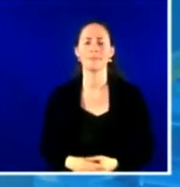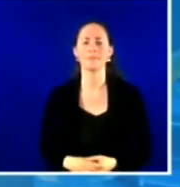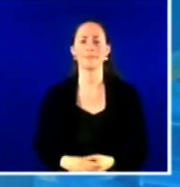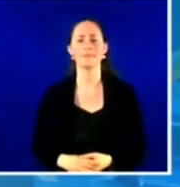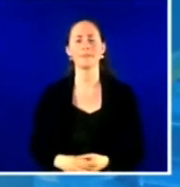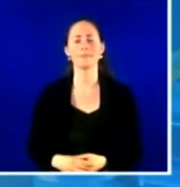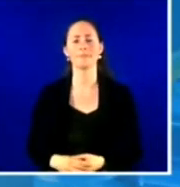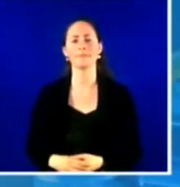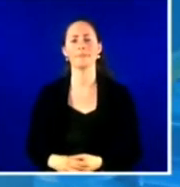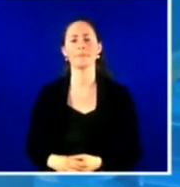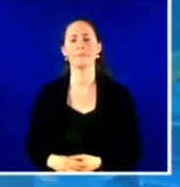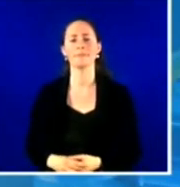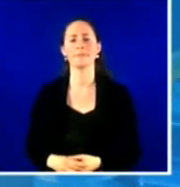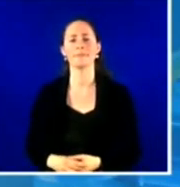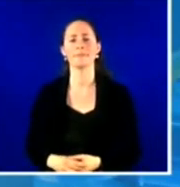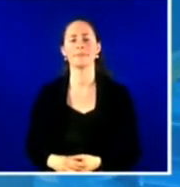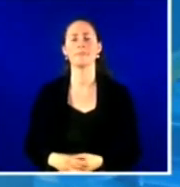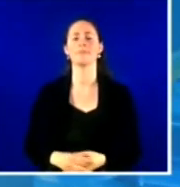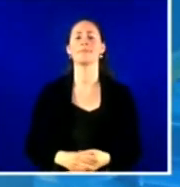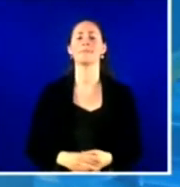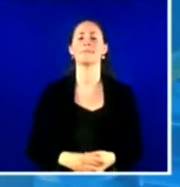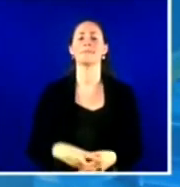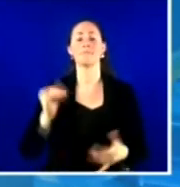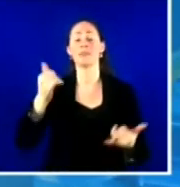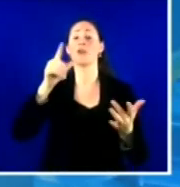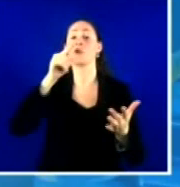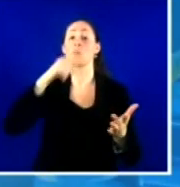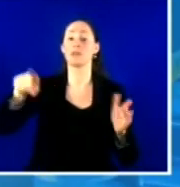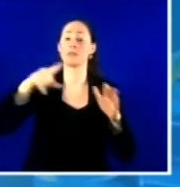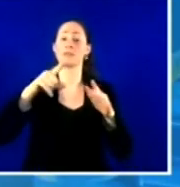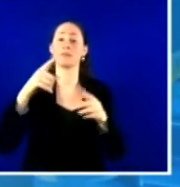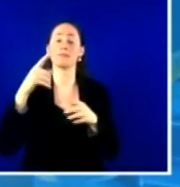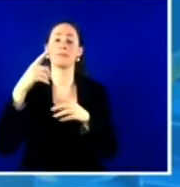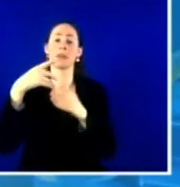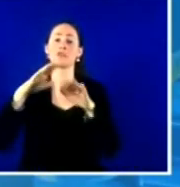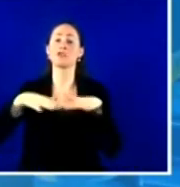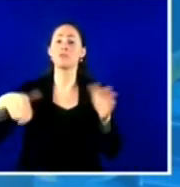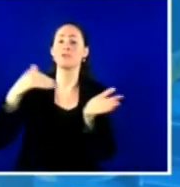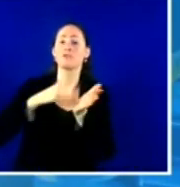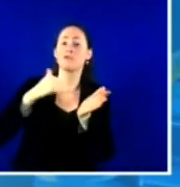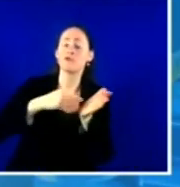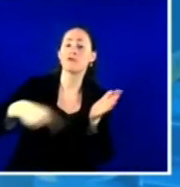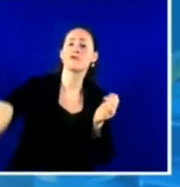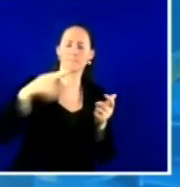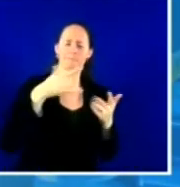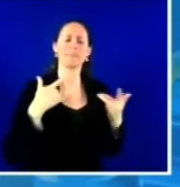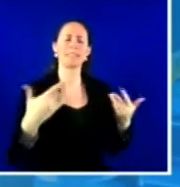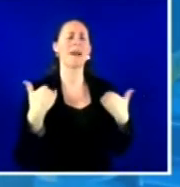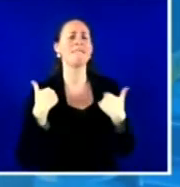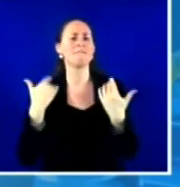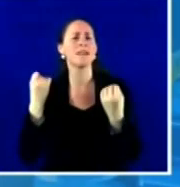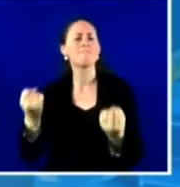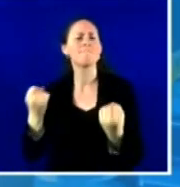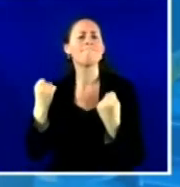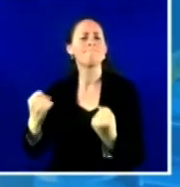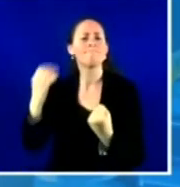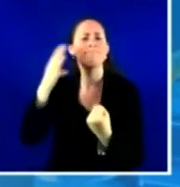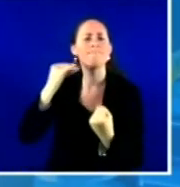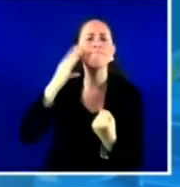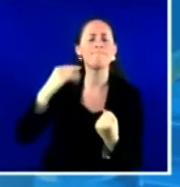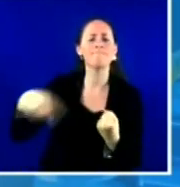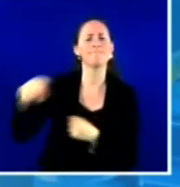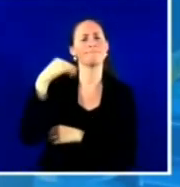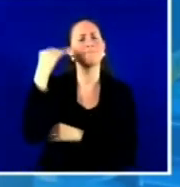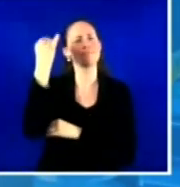general is something that pediatricians have been doing for a long time. And so, uh, so, so we, we thought about this a lot. And when, when this, when, when the